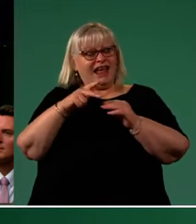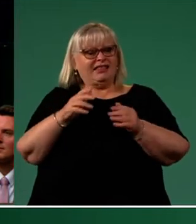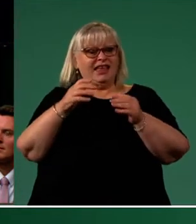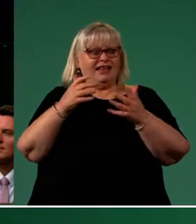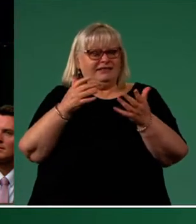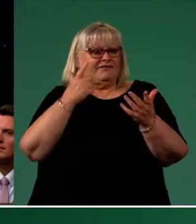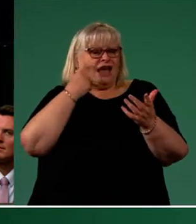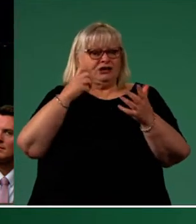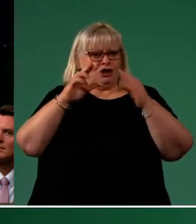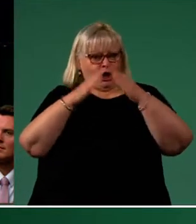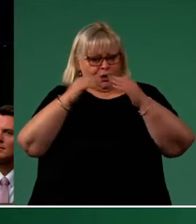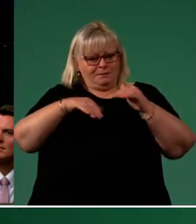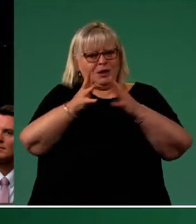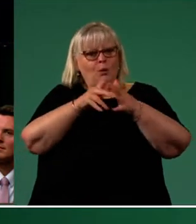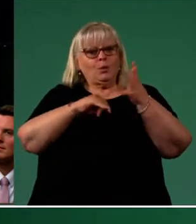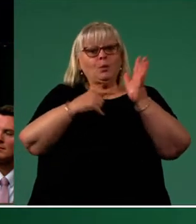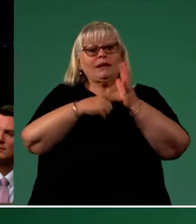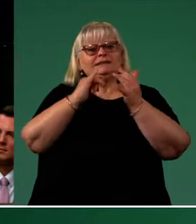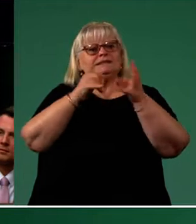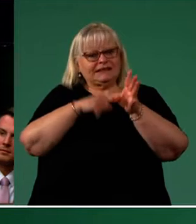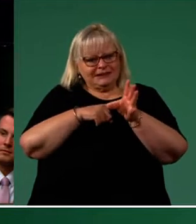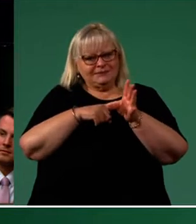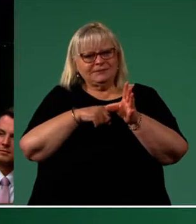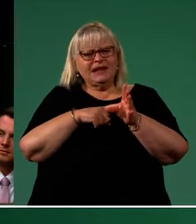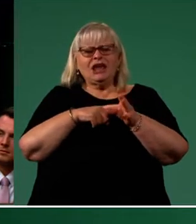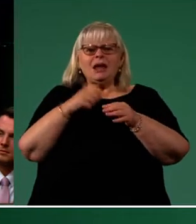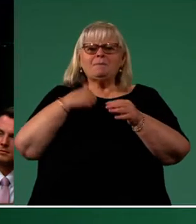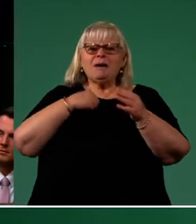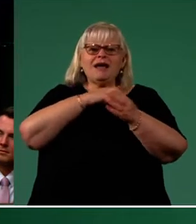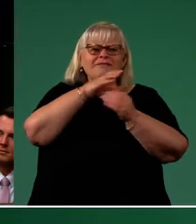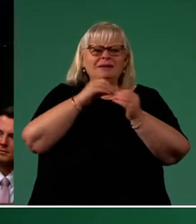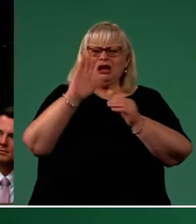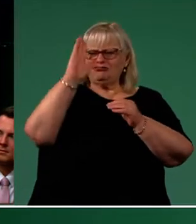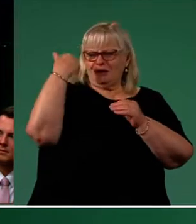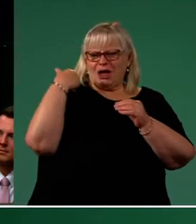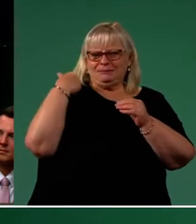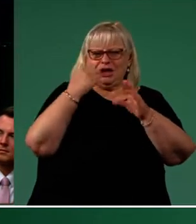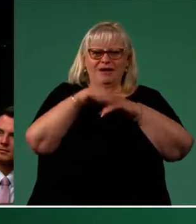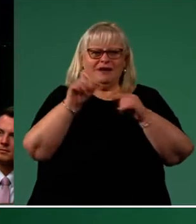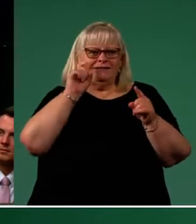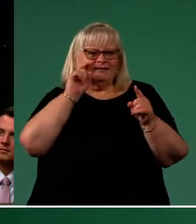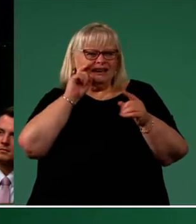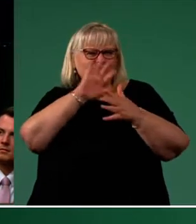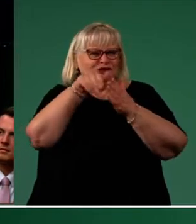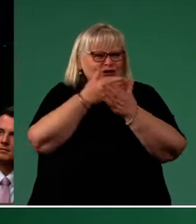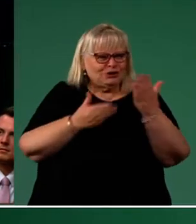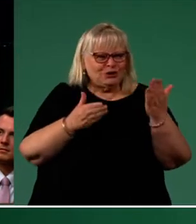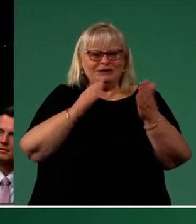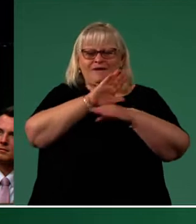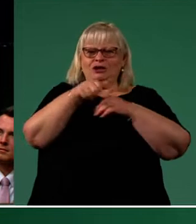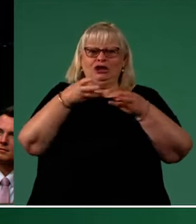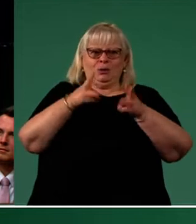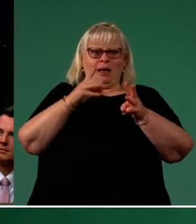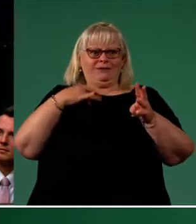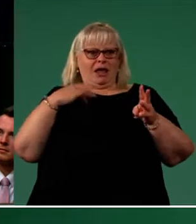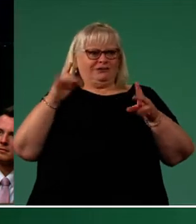in Western Sydney. My family always remind me of quirky stories of fitting into a new way of life and how their cultures